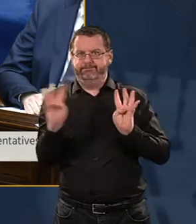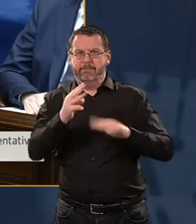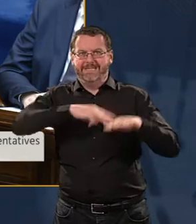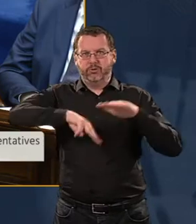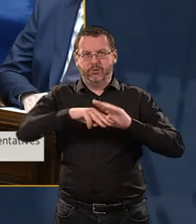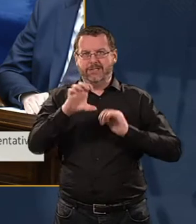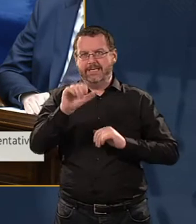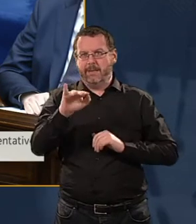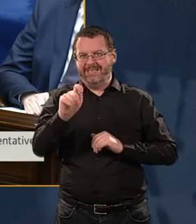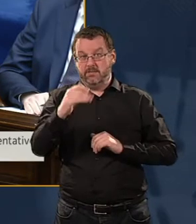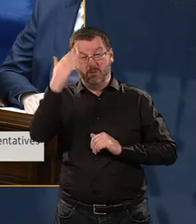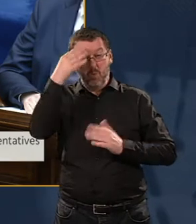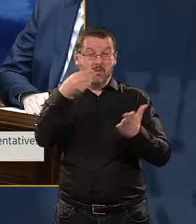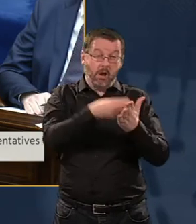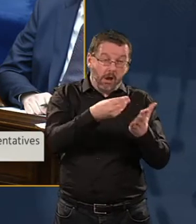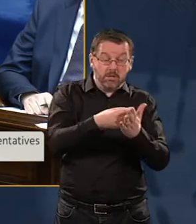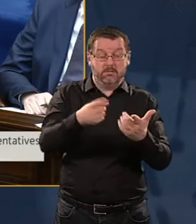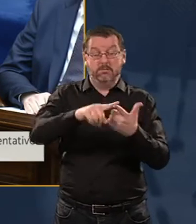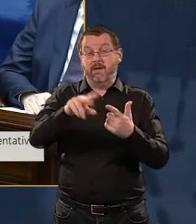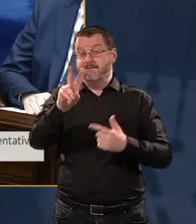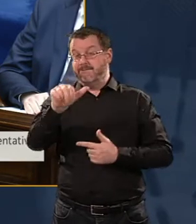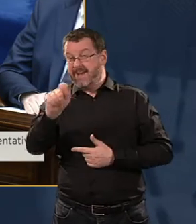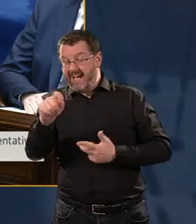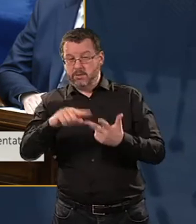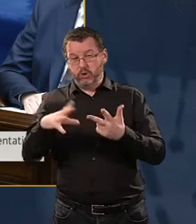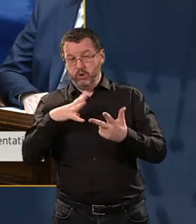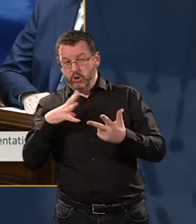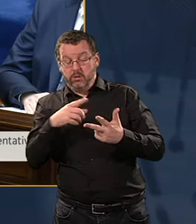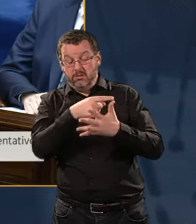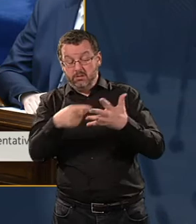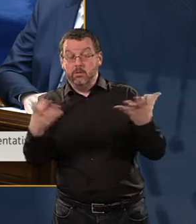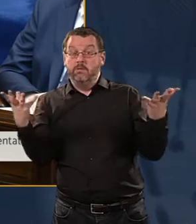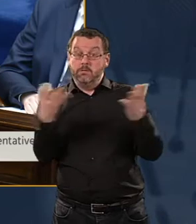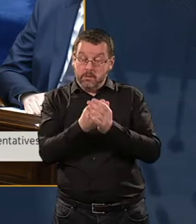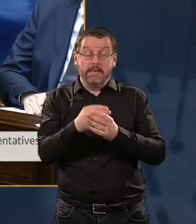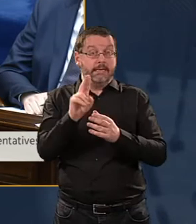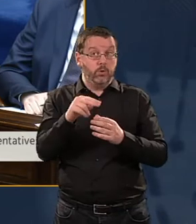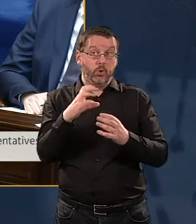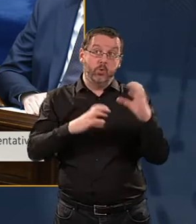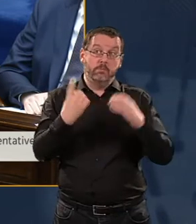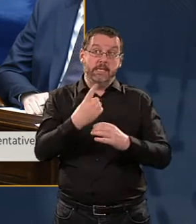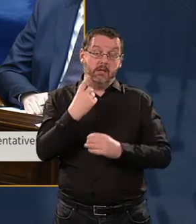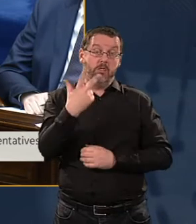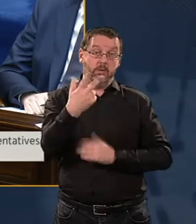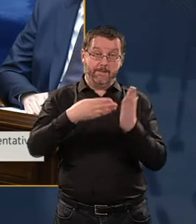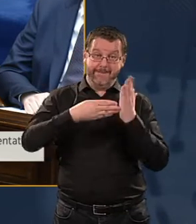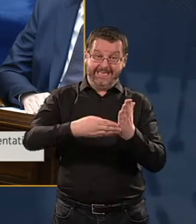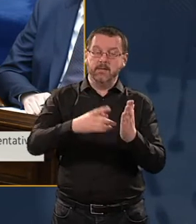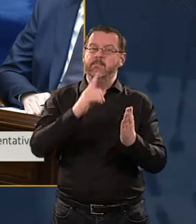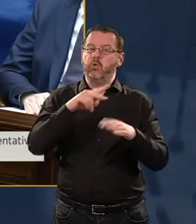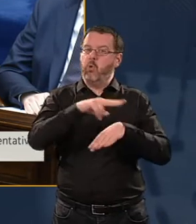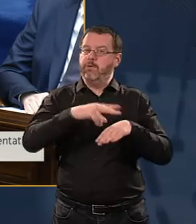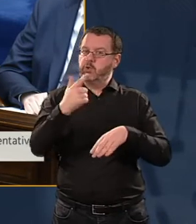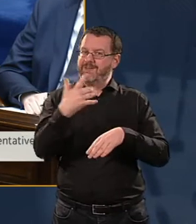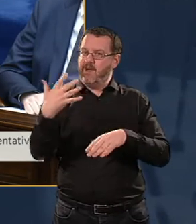including that, contingencies and so on, could be in the region of three billion euros, albeit spread over 25 years.